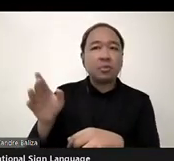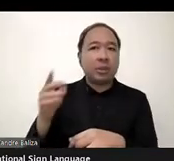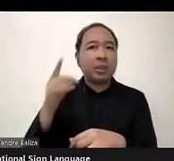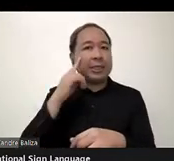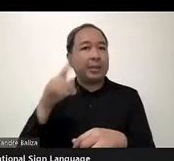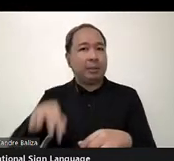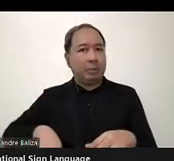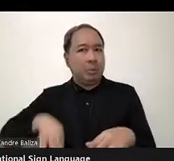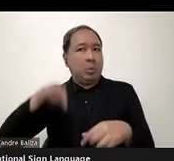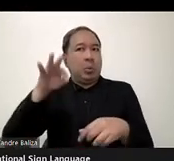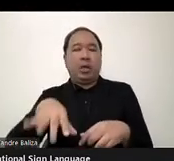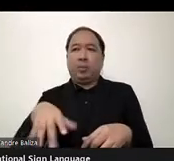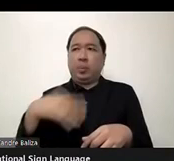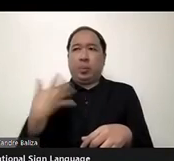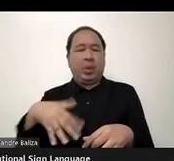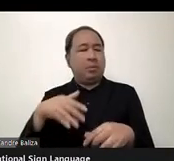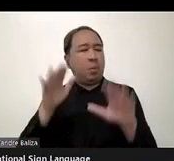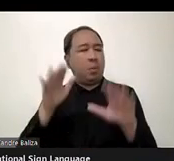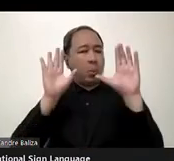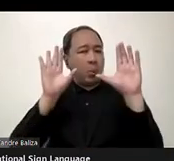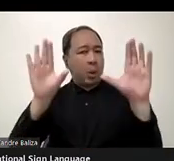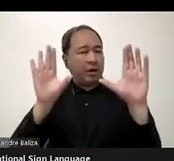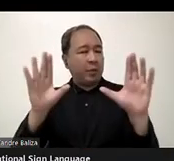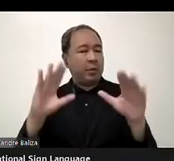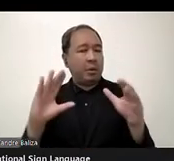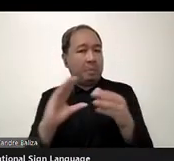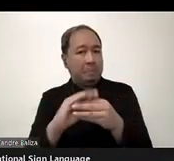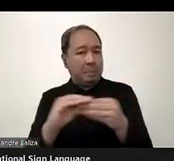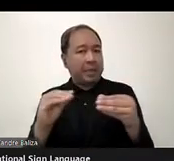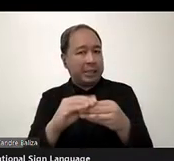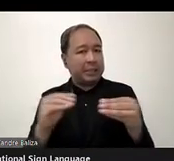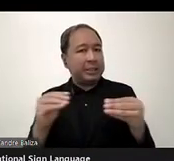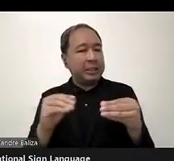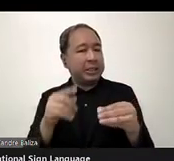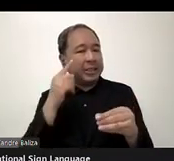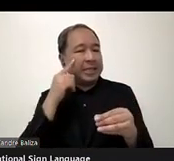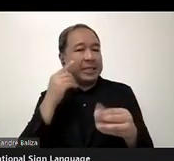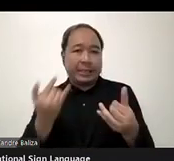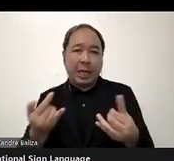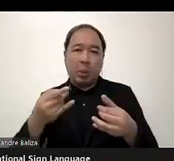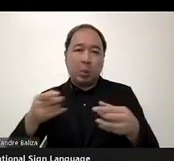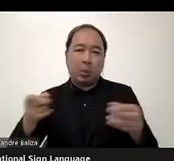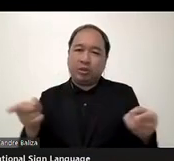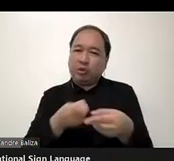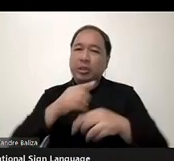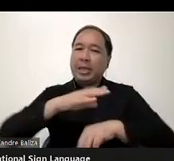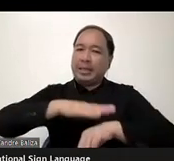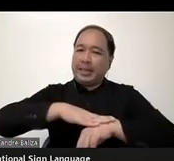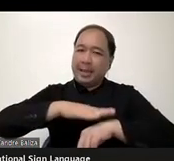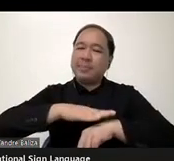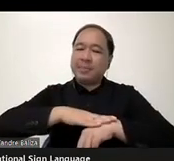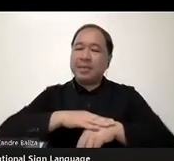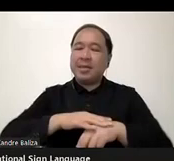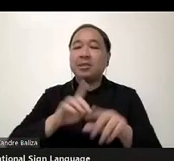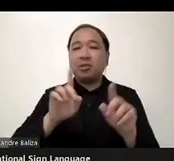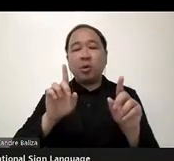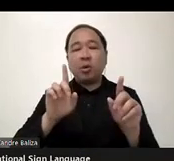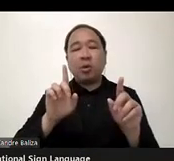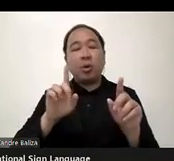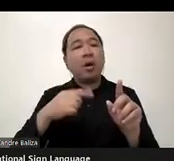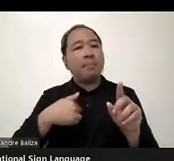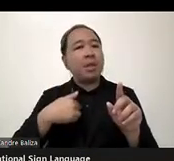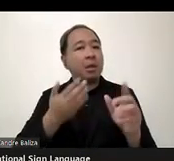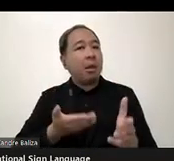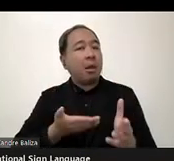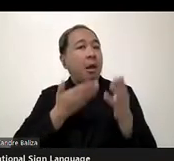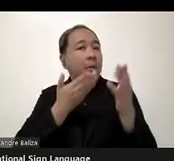message. I understand that there is a short time. So I would move quickly with